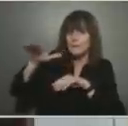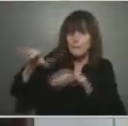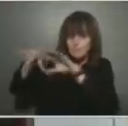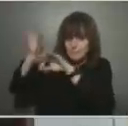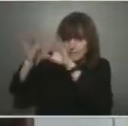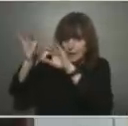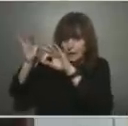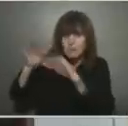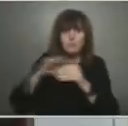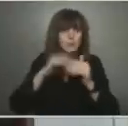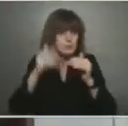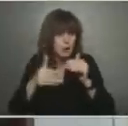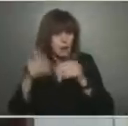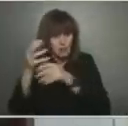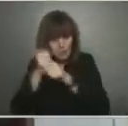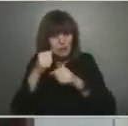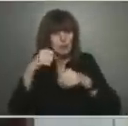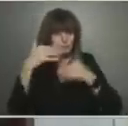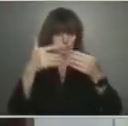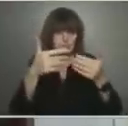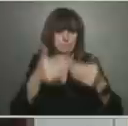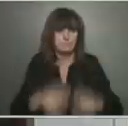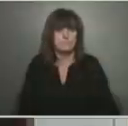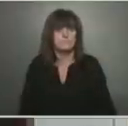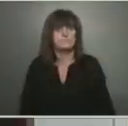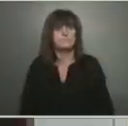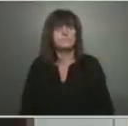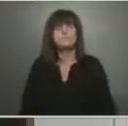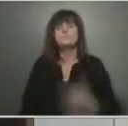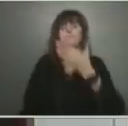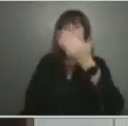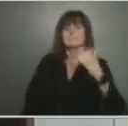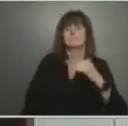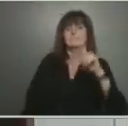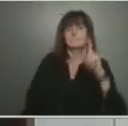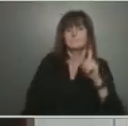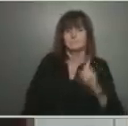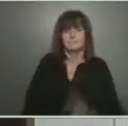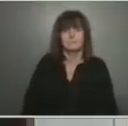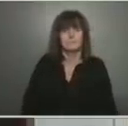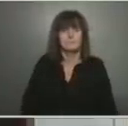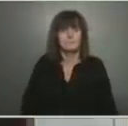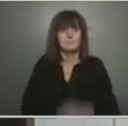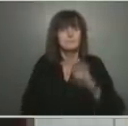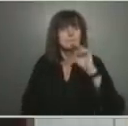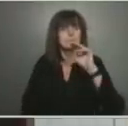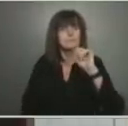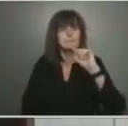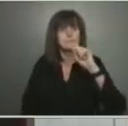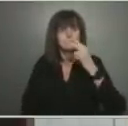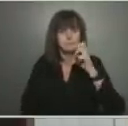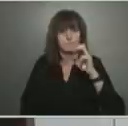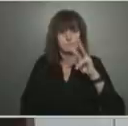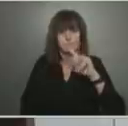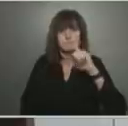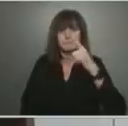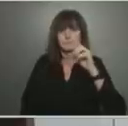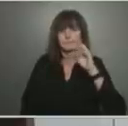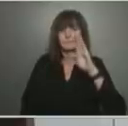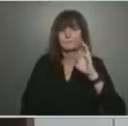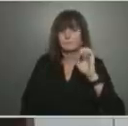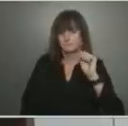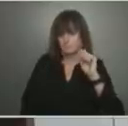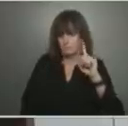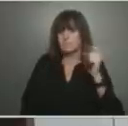Your next question comes from Matthew Bingley with Global News. Please go ahead. Hi, Doctor. Hi,